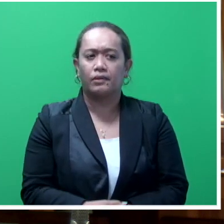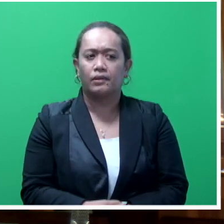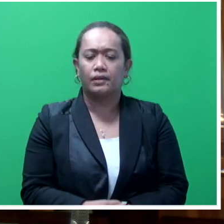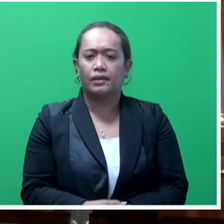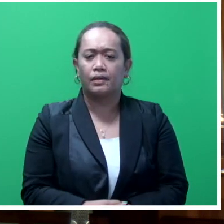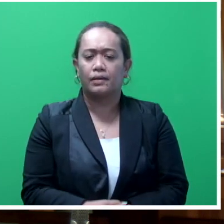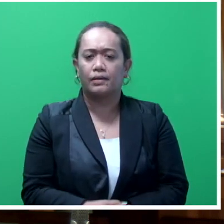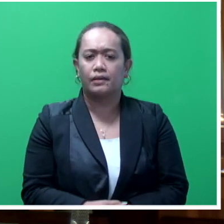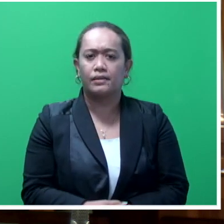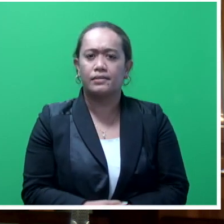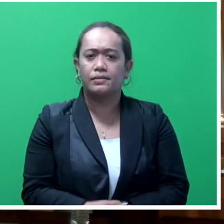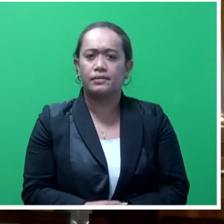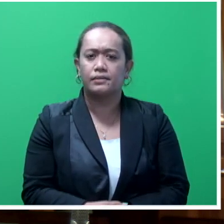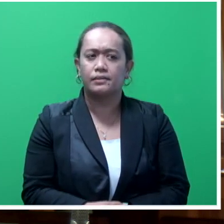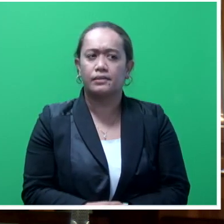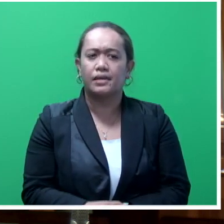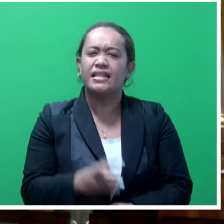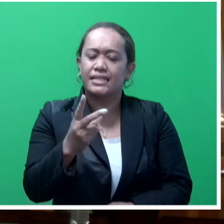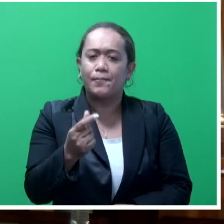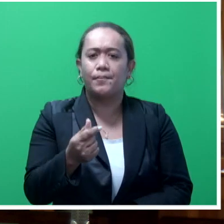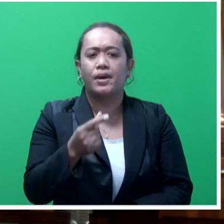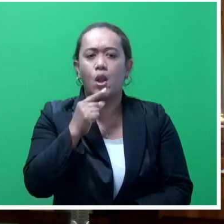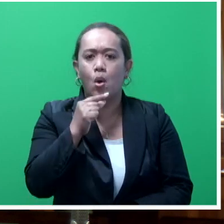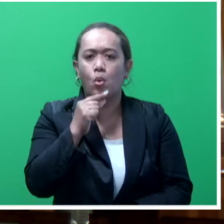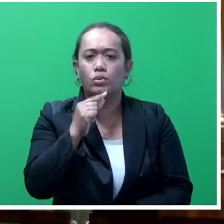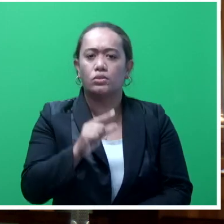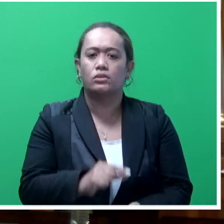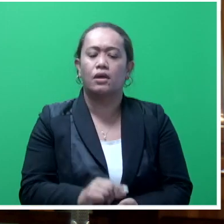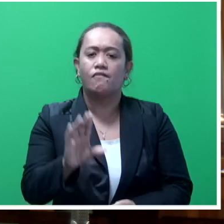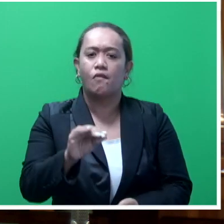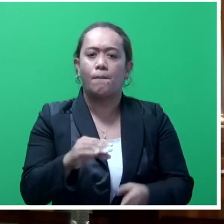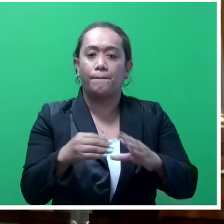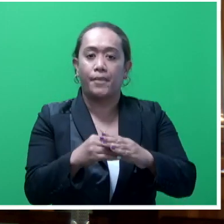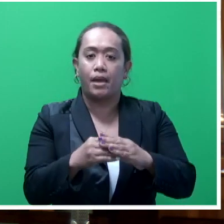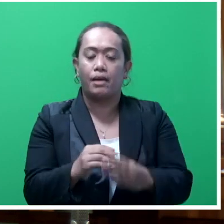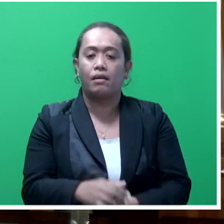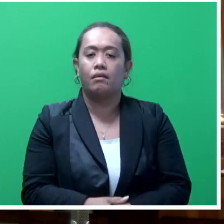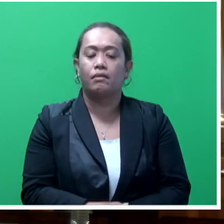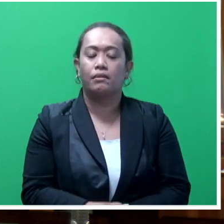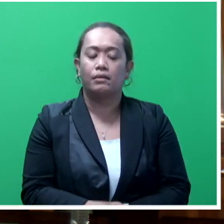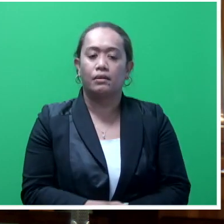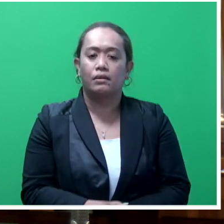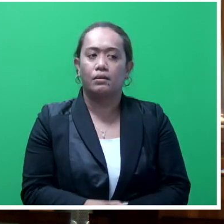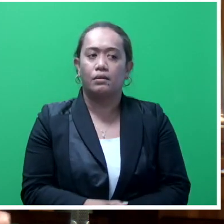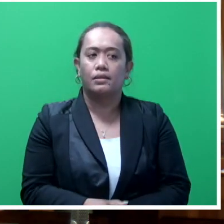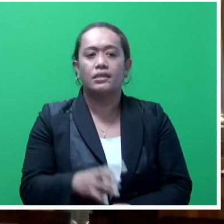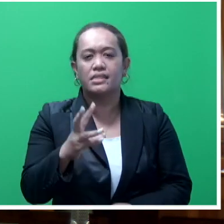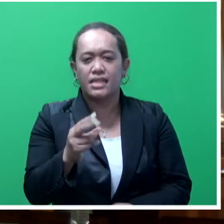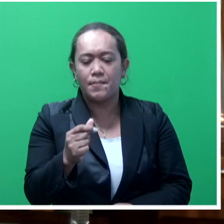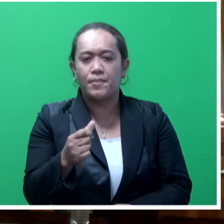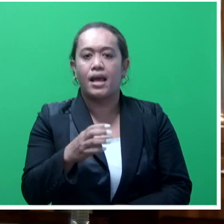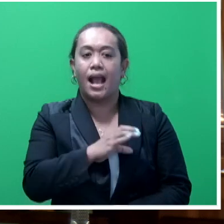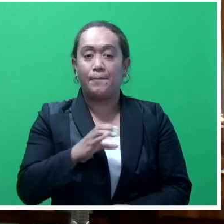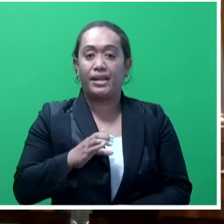would actually go bad, whether they were personal loans, etc. And higher purchase companies also gave a particular amount of time for